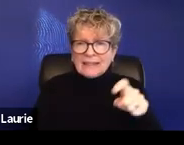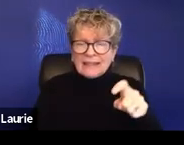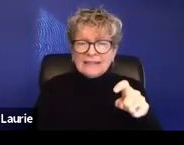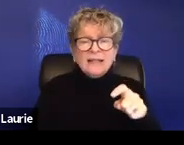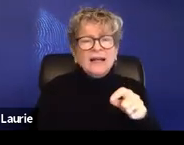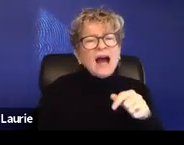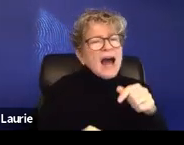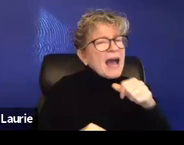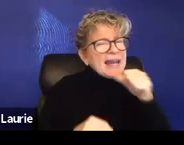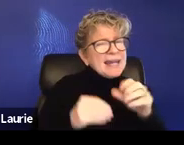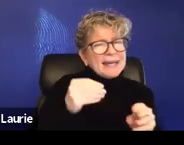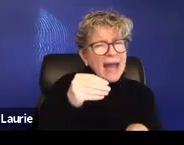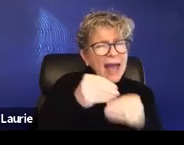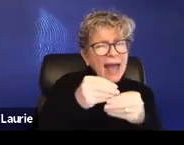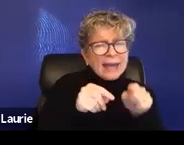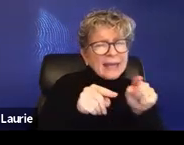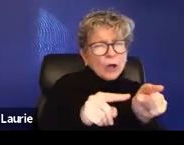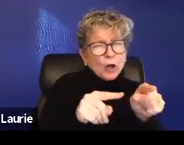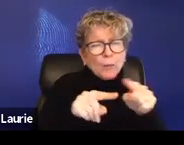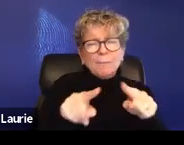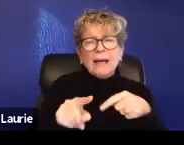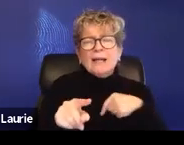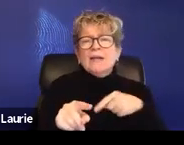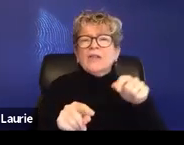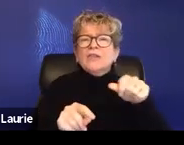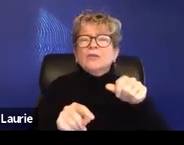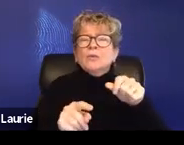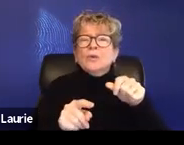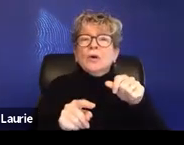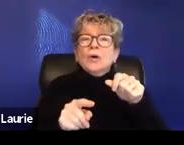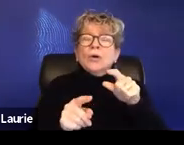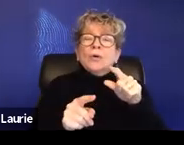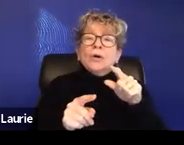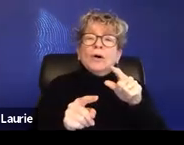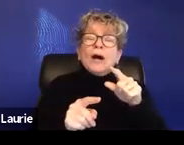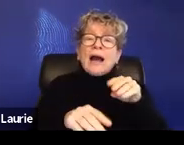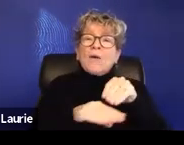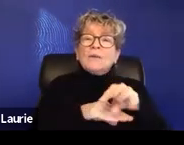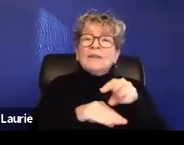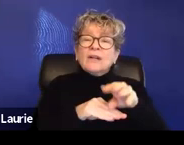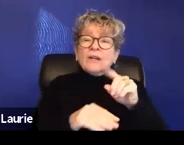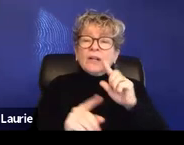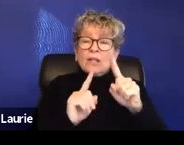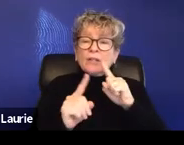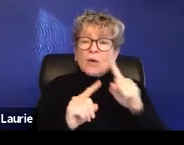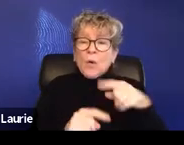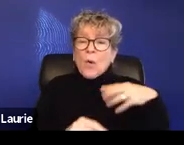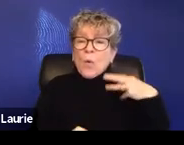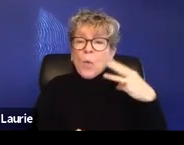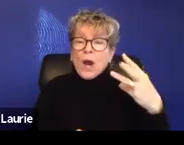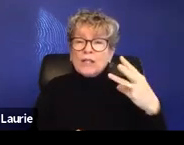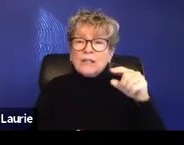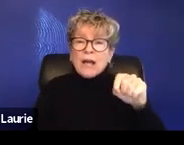clients, survivors that we talk to, and other attorneys to also visit, uh, WashingtonLawHelp.org.